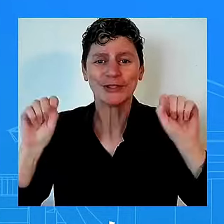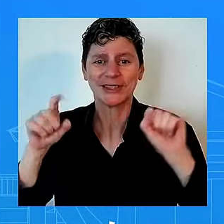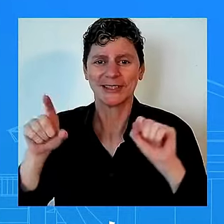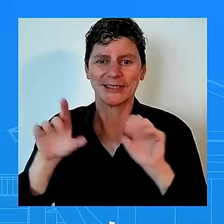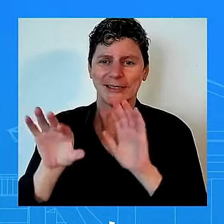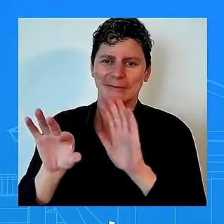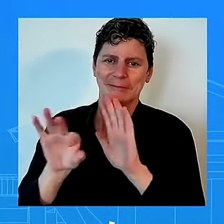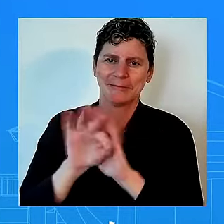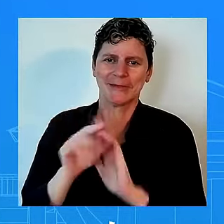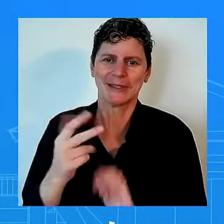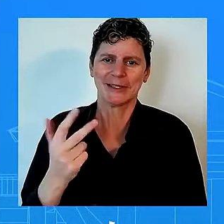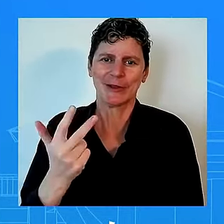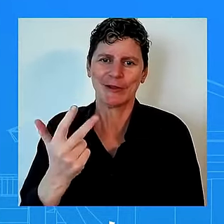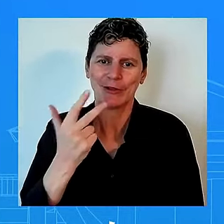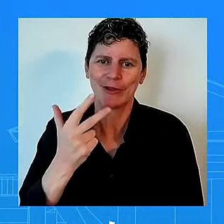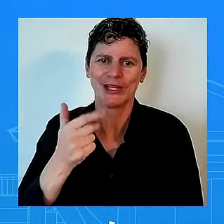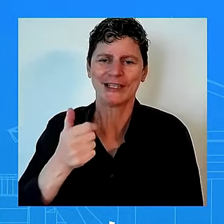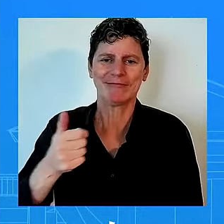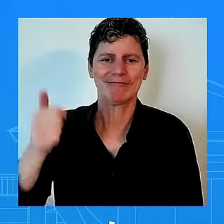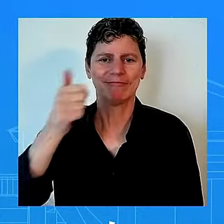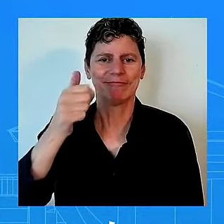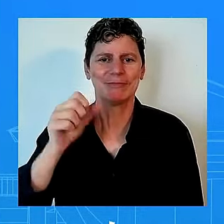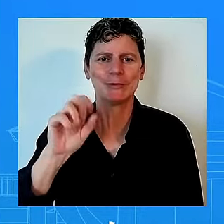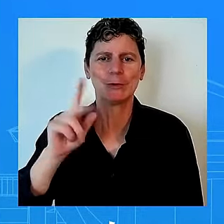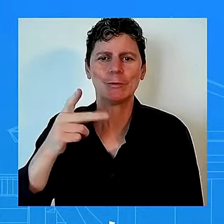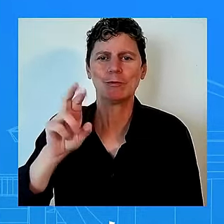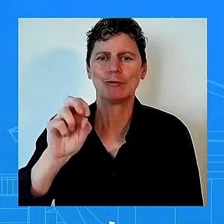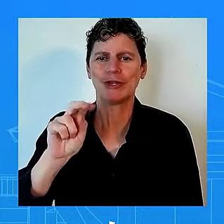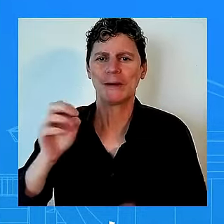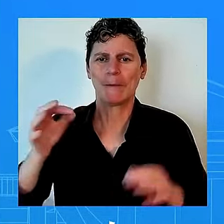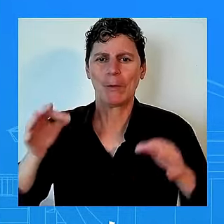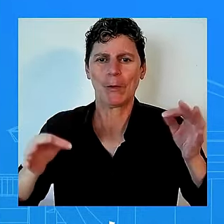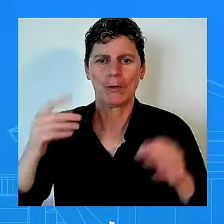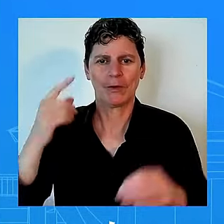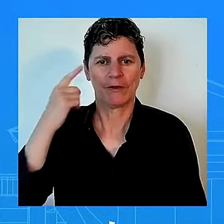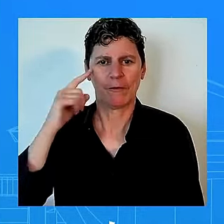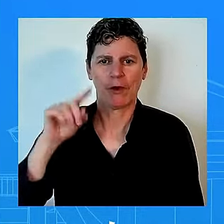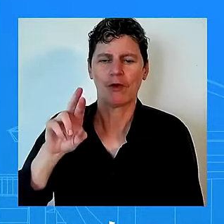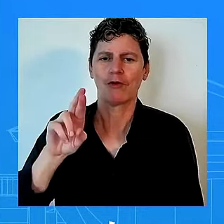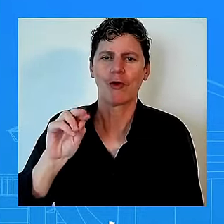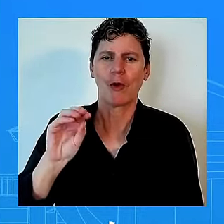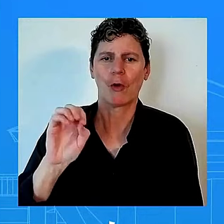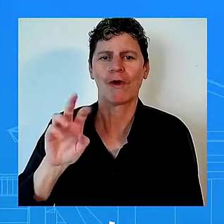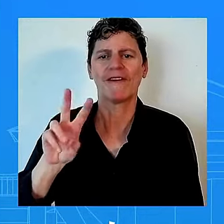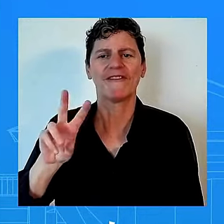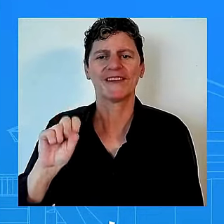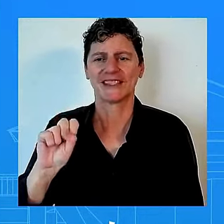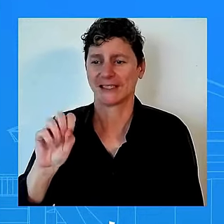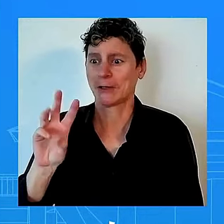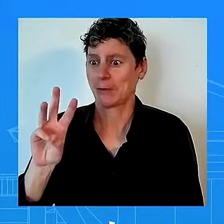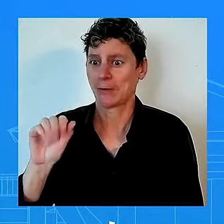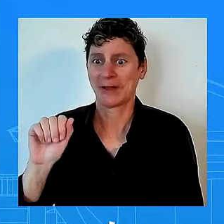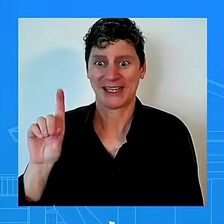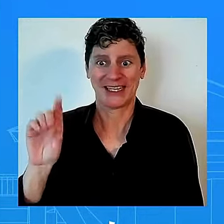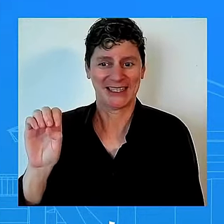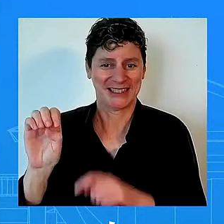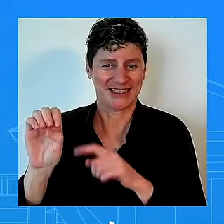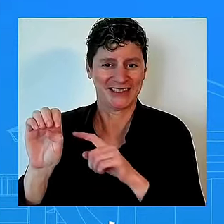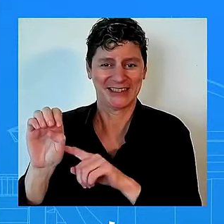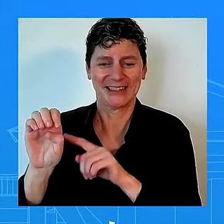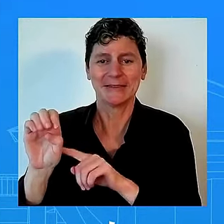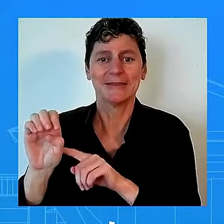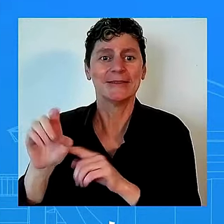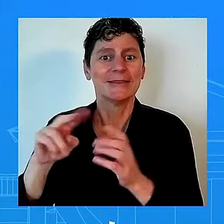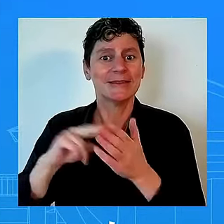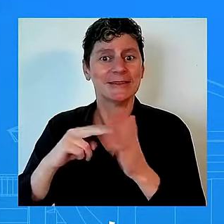states have abortion bans currently in effect and it's not stopping at the state level republican elected officials in